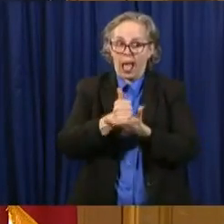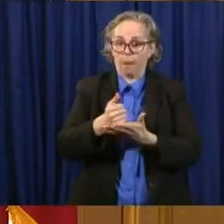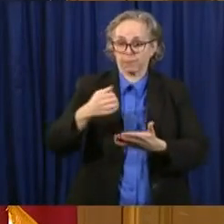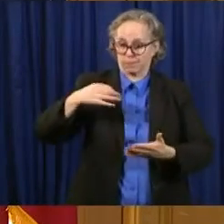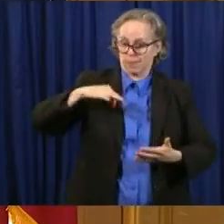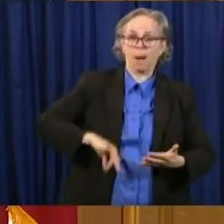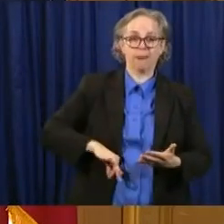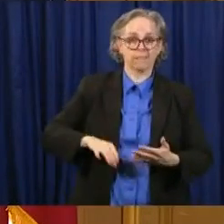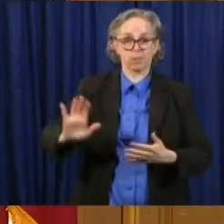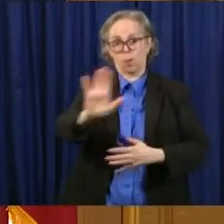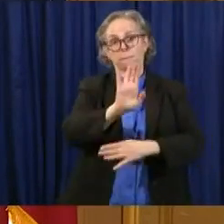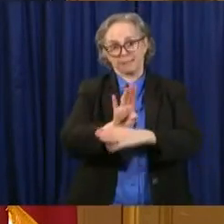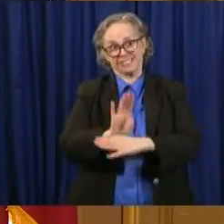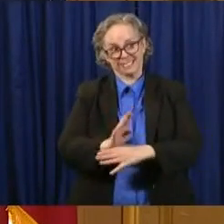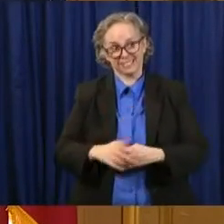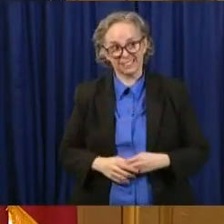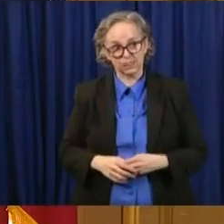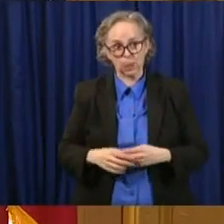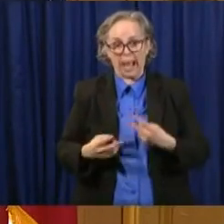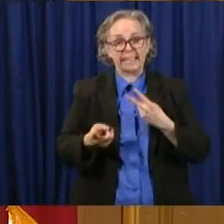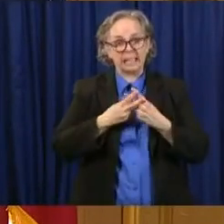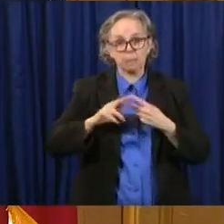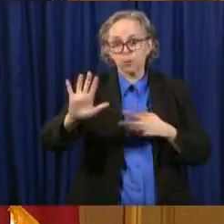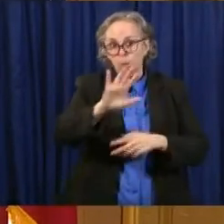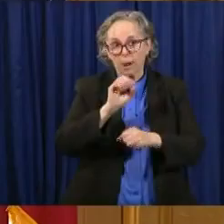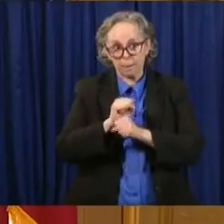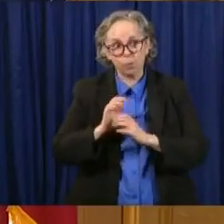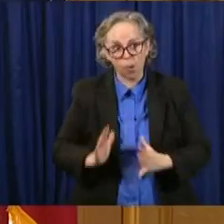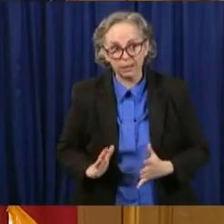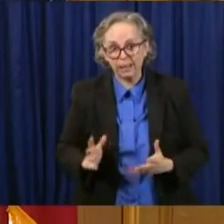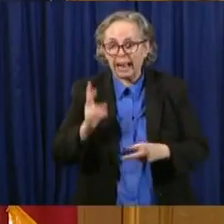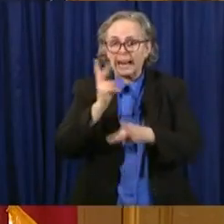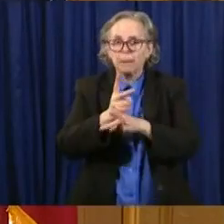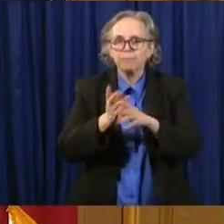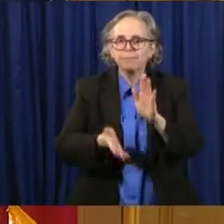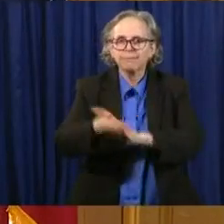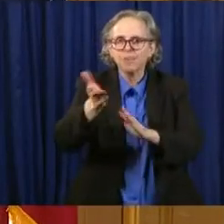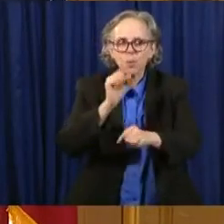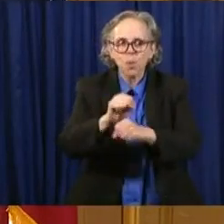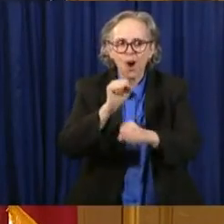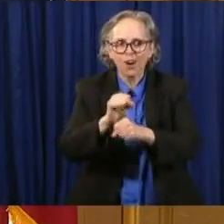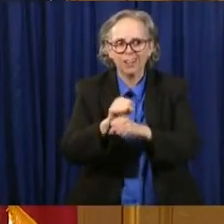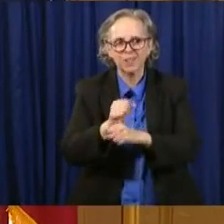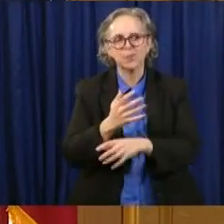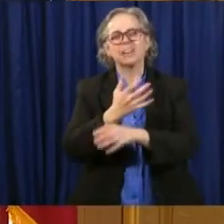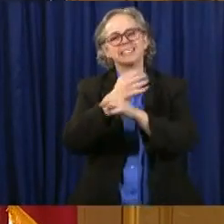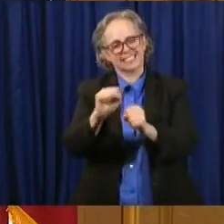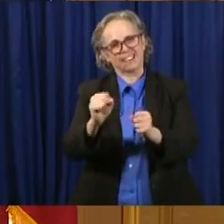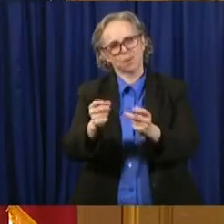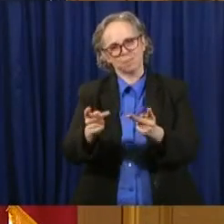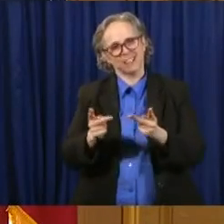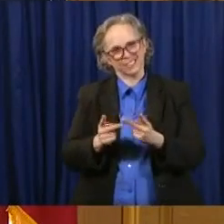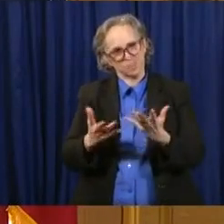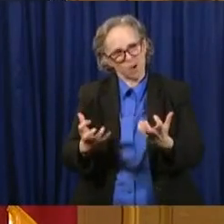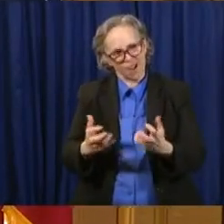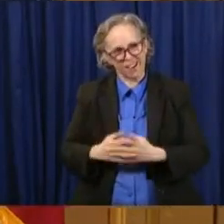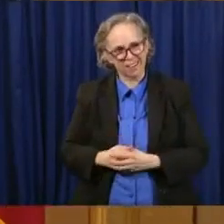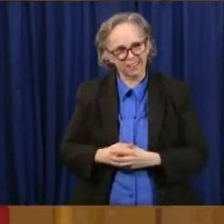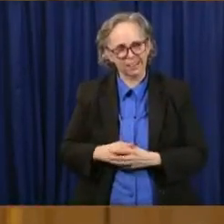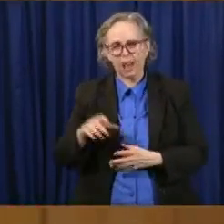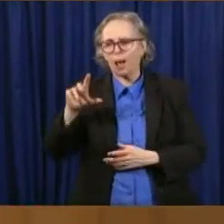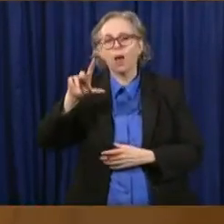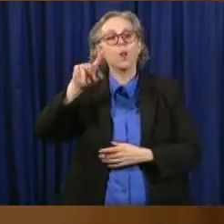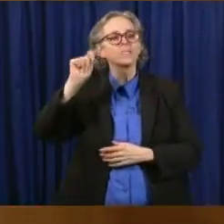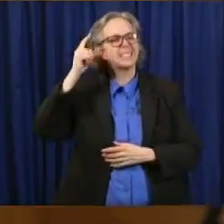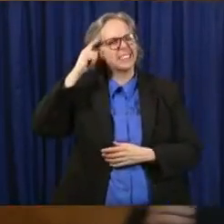the employees there, keep them working, uh, and provide them that, that safe, safe place. I believe I left one part of